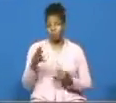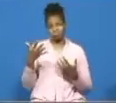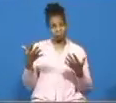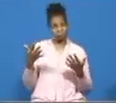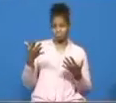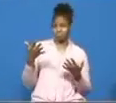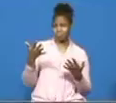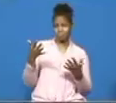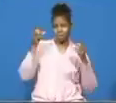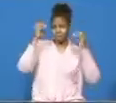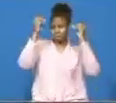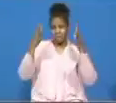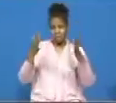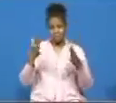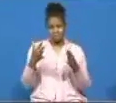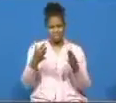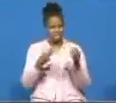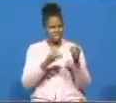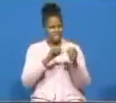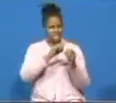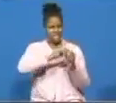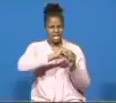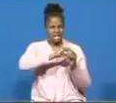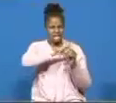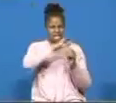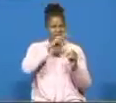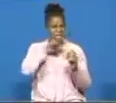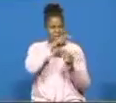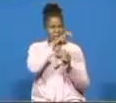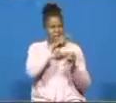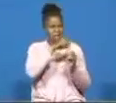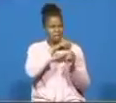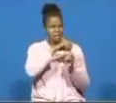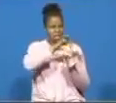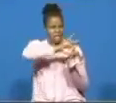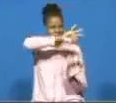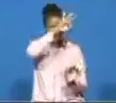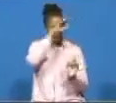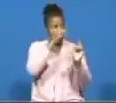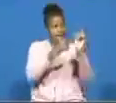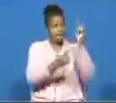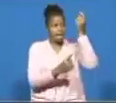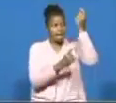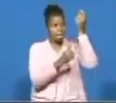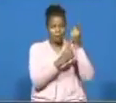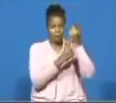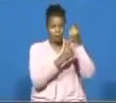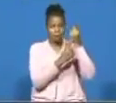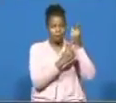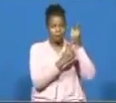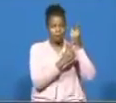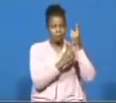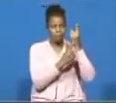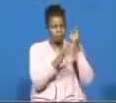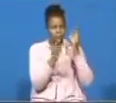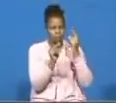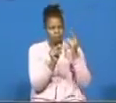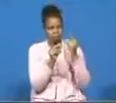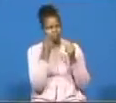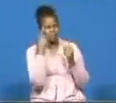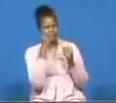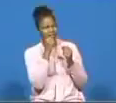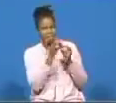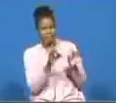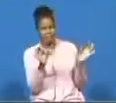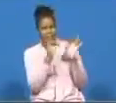serpent upon a pole that doesn't make sense but this is a faith business and we need to trust in the lord